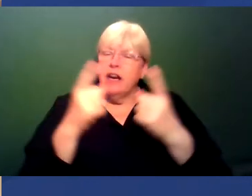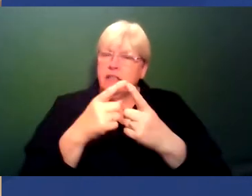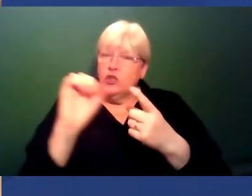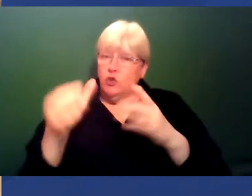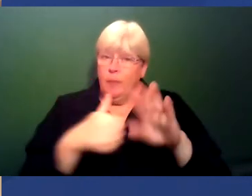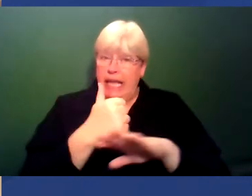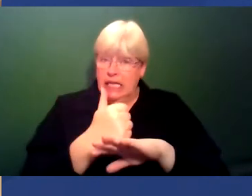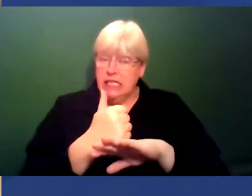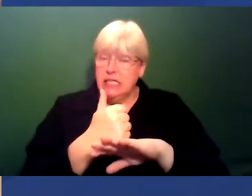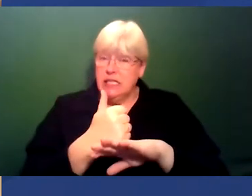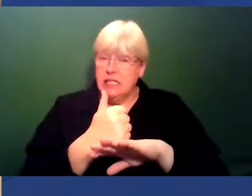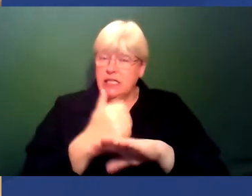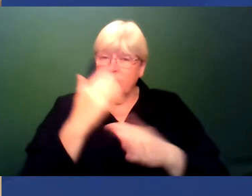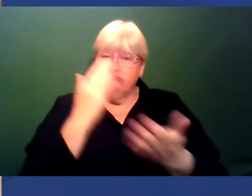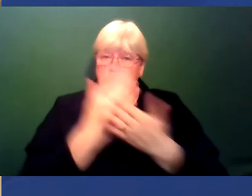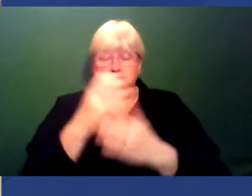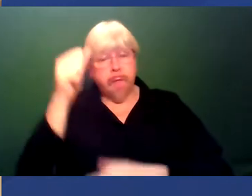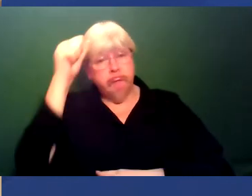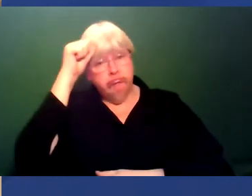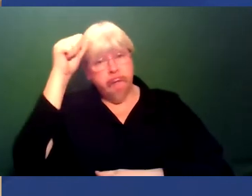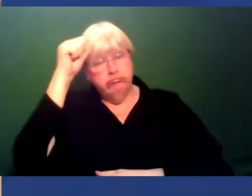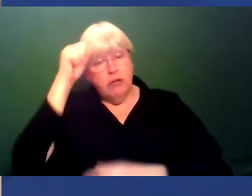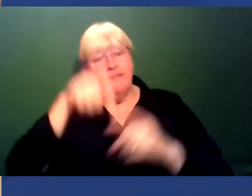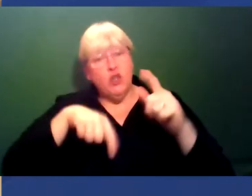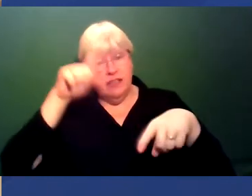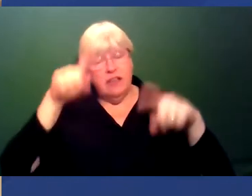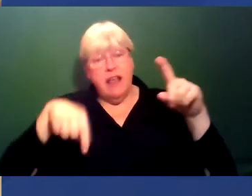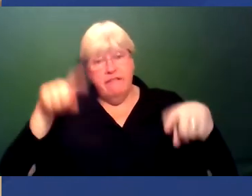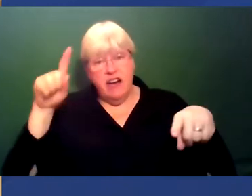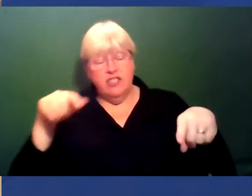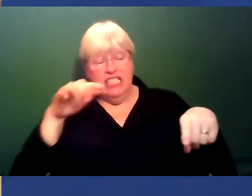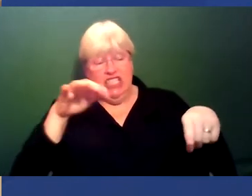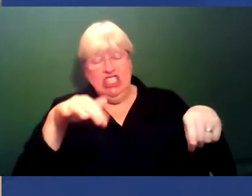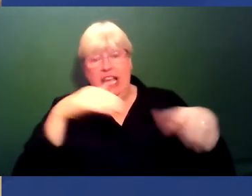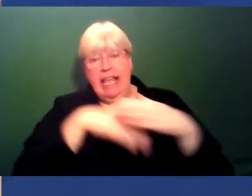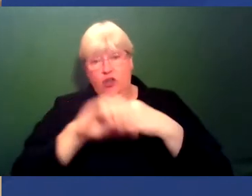at, being aware of the diversity or not in that institution.